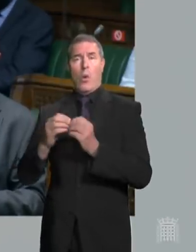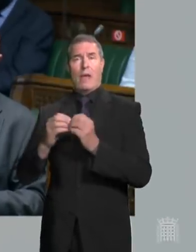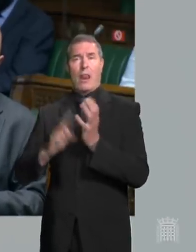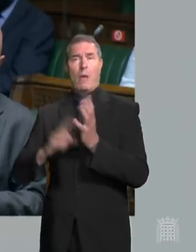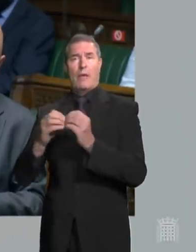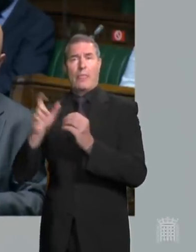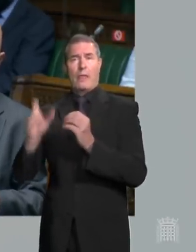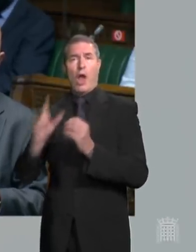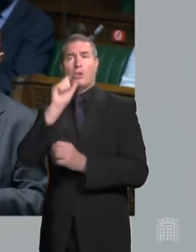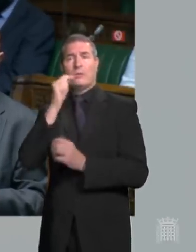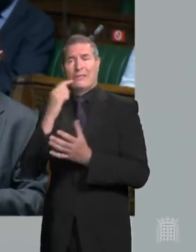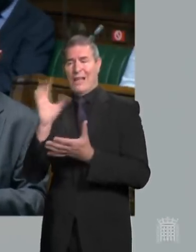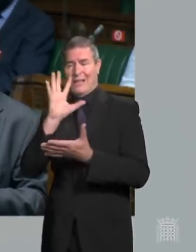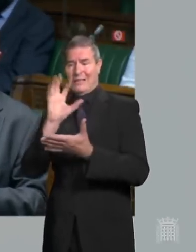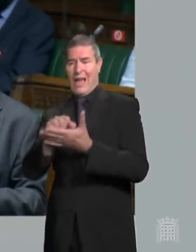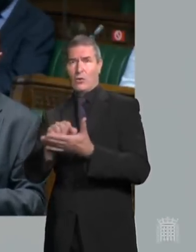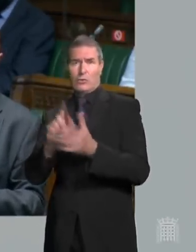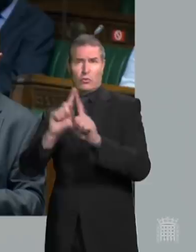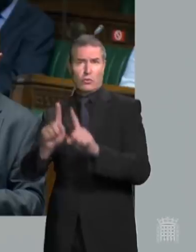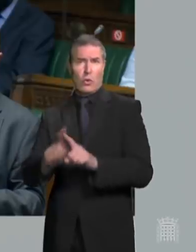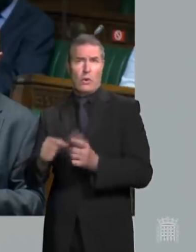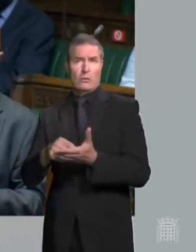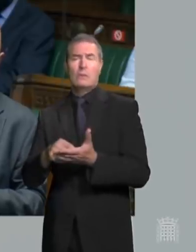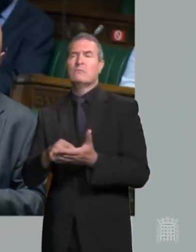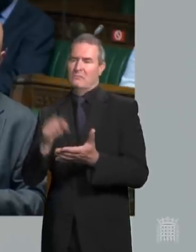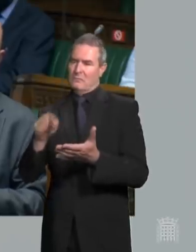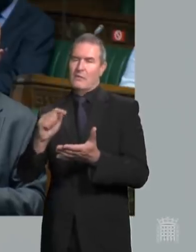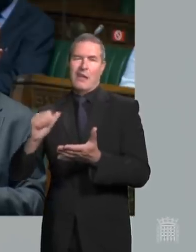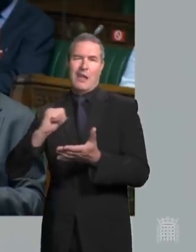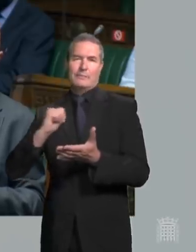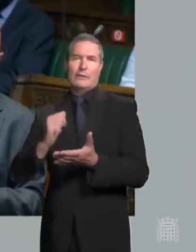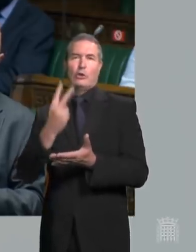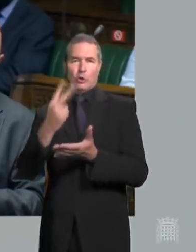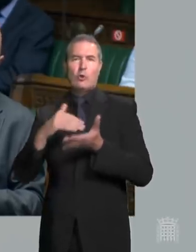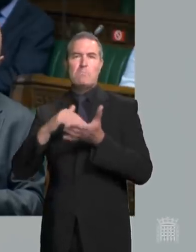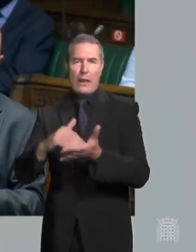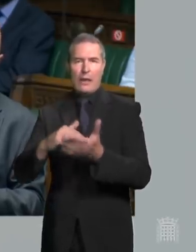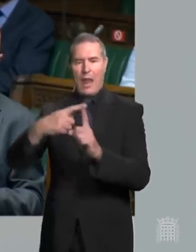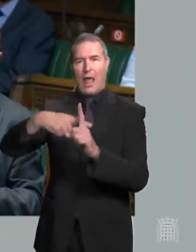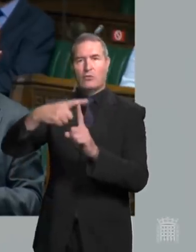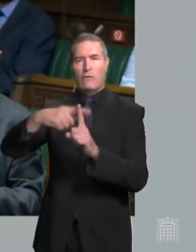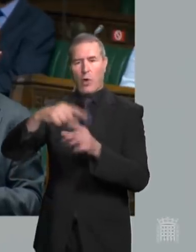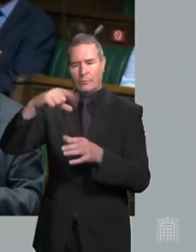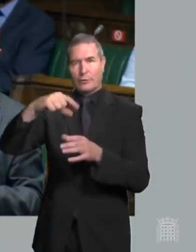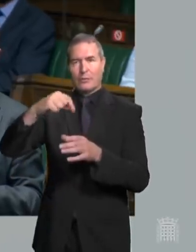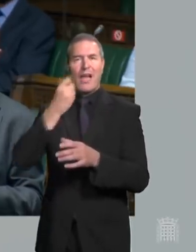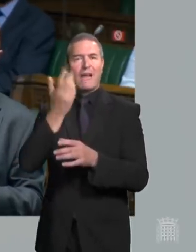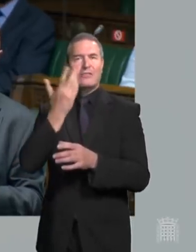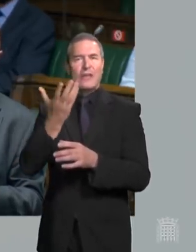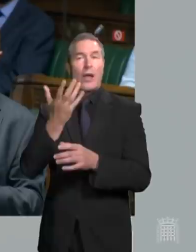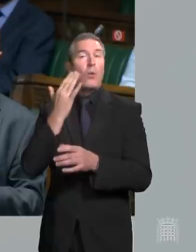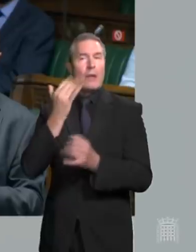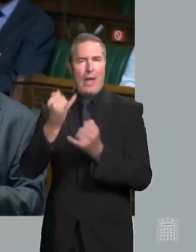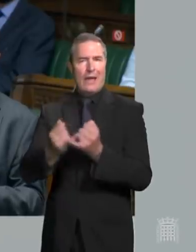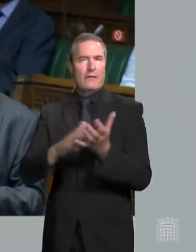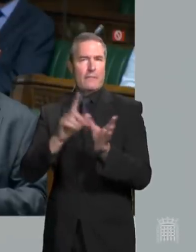said that Omega Diagnostics and Mologic were in line for 2 million lateral flow device order per day by the end